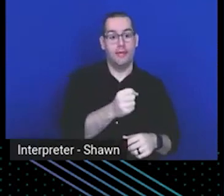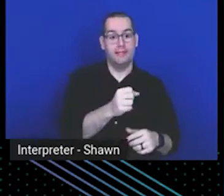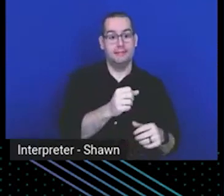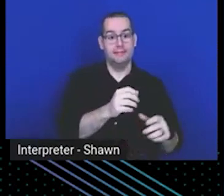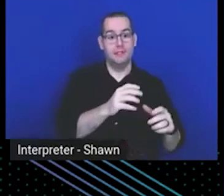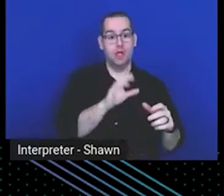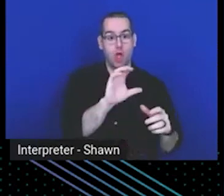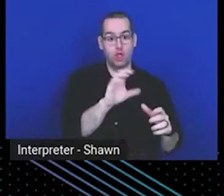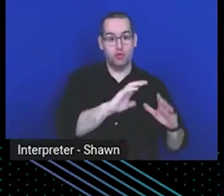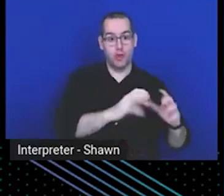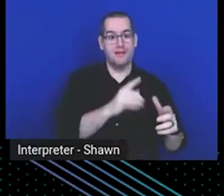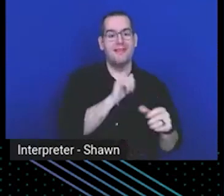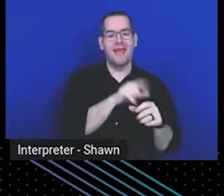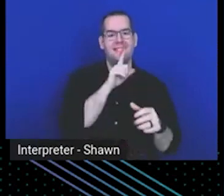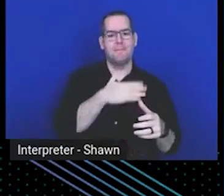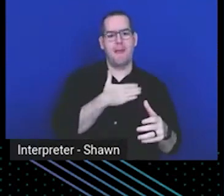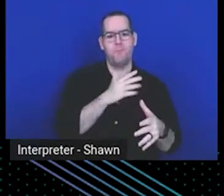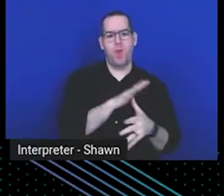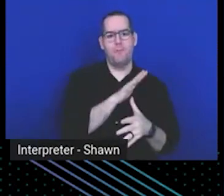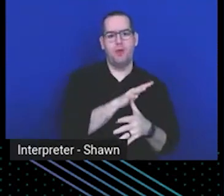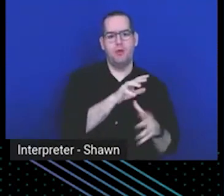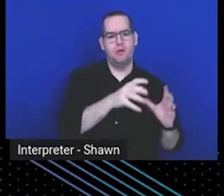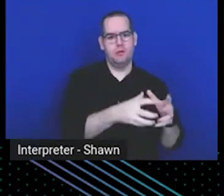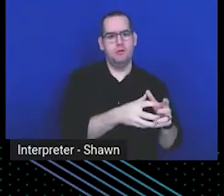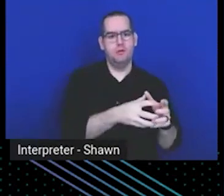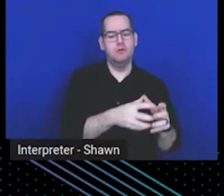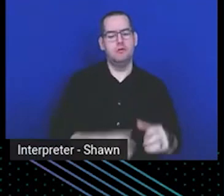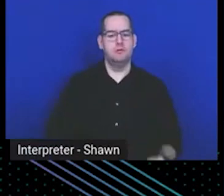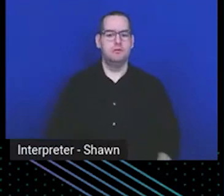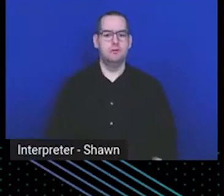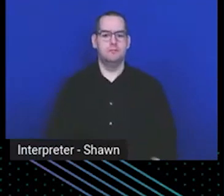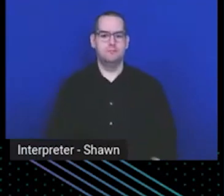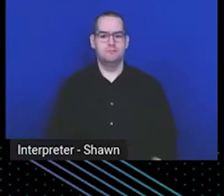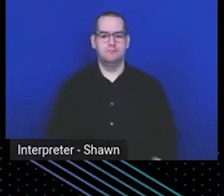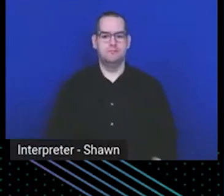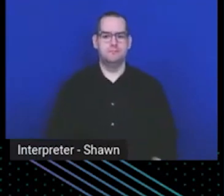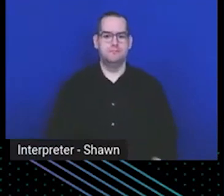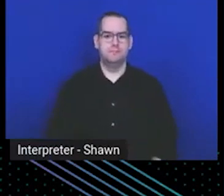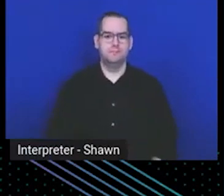primary cluster. And so I built this